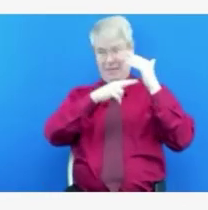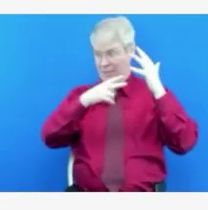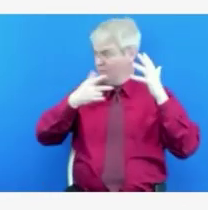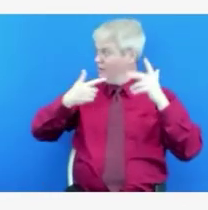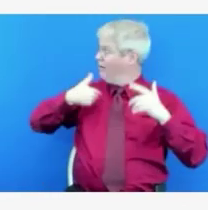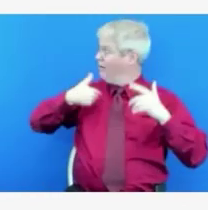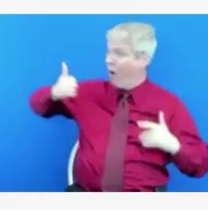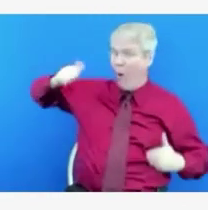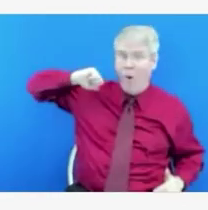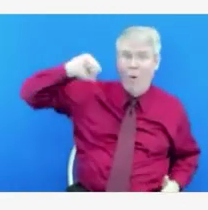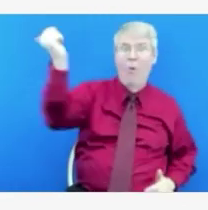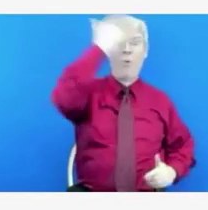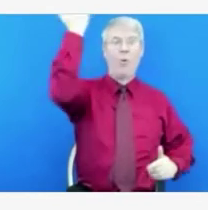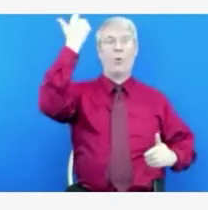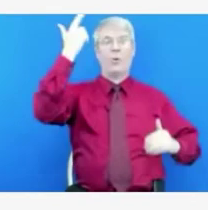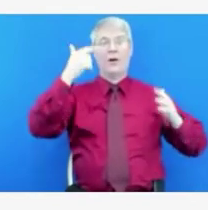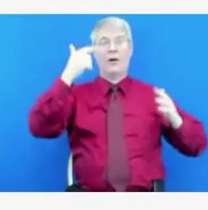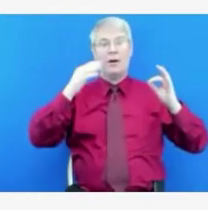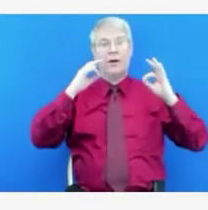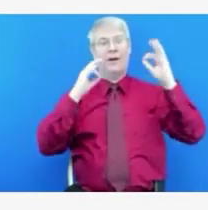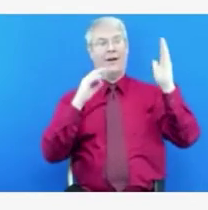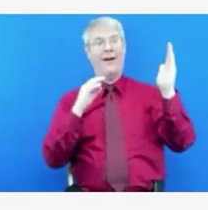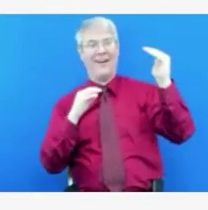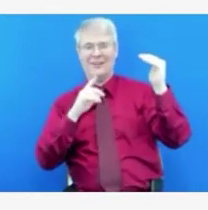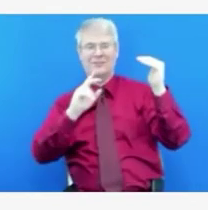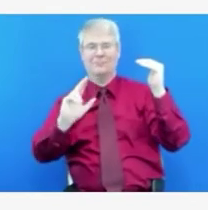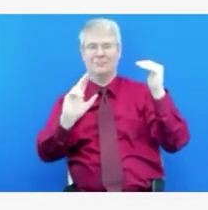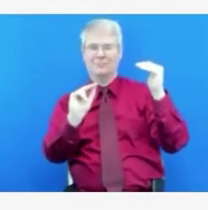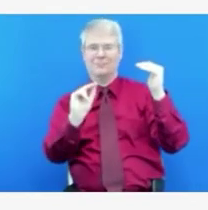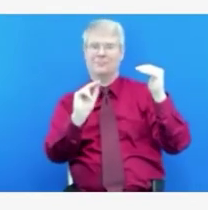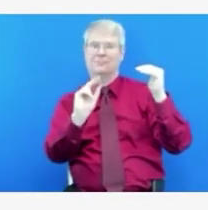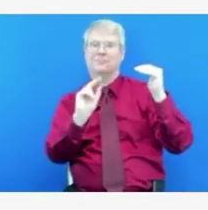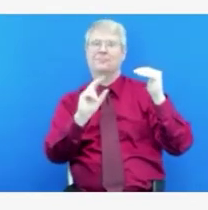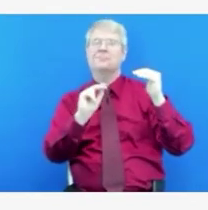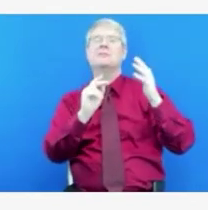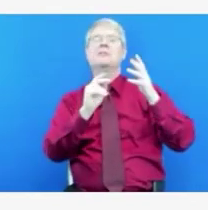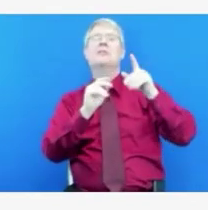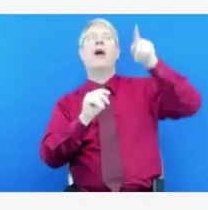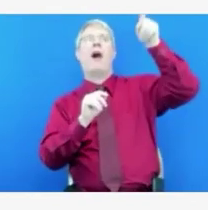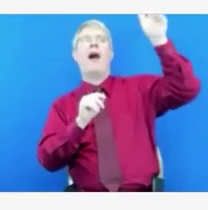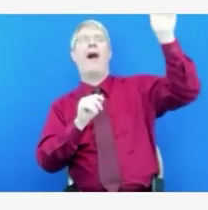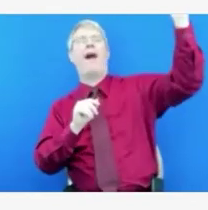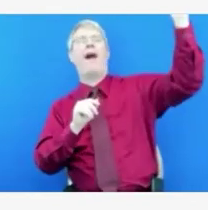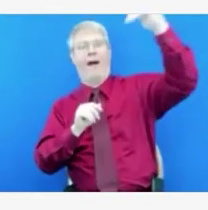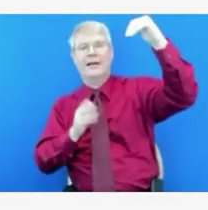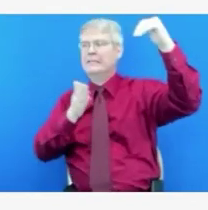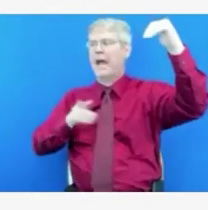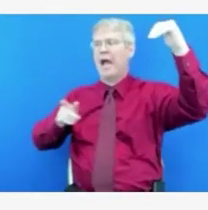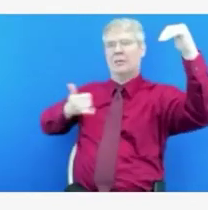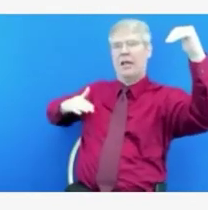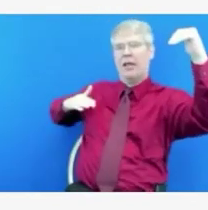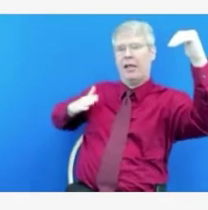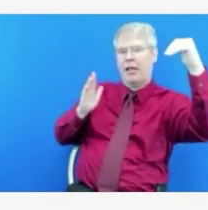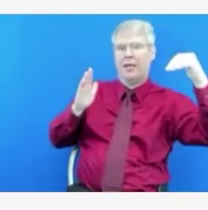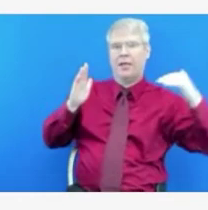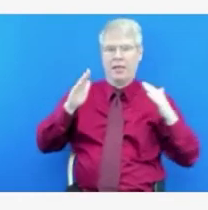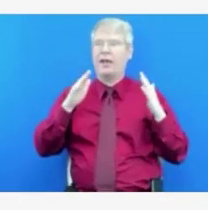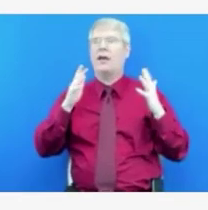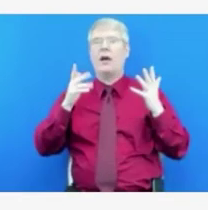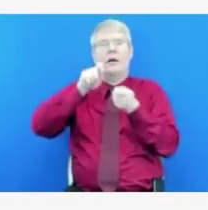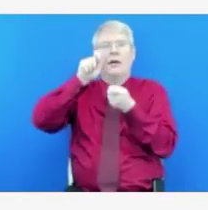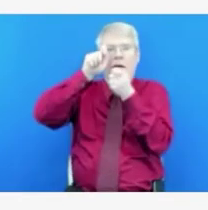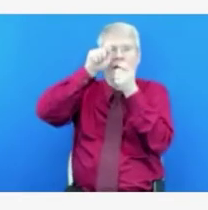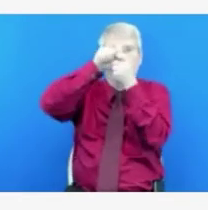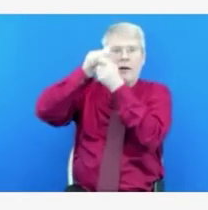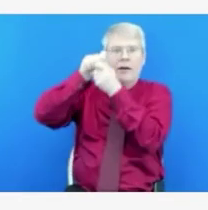no guarantee that we've reached that point yet. Sadly, we continue to see a steady increase in ICU admissions and deaths.